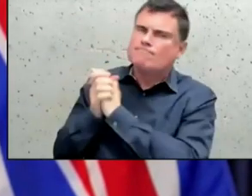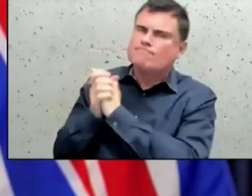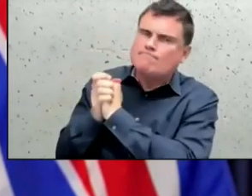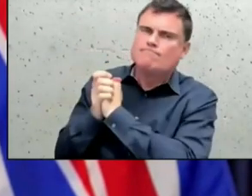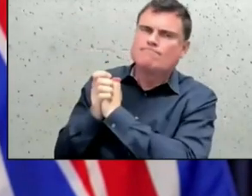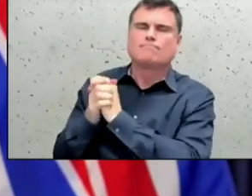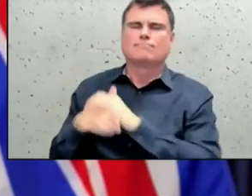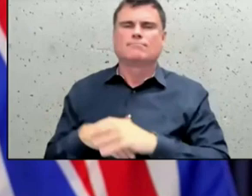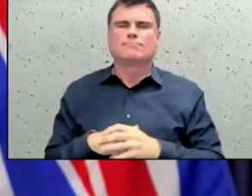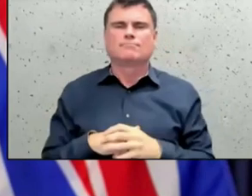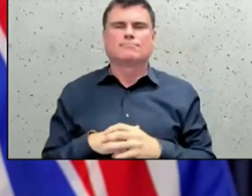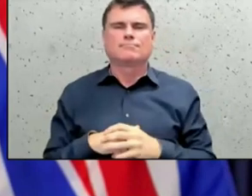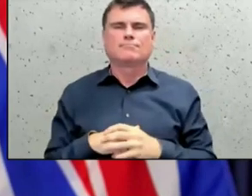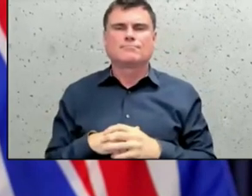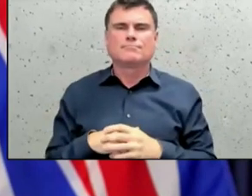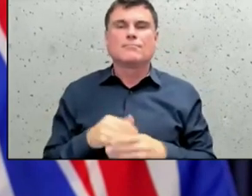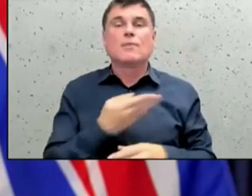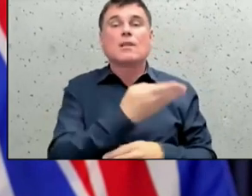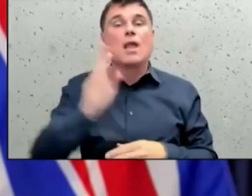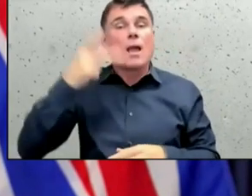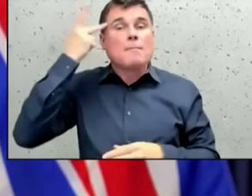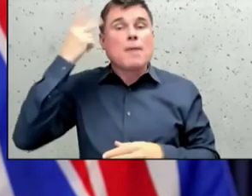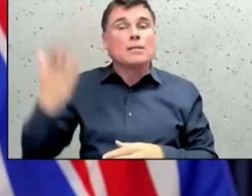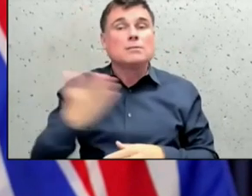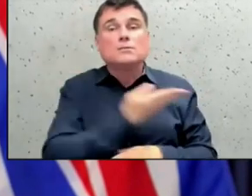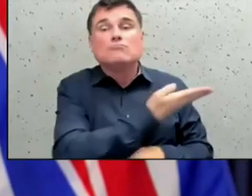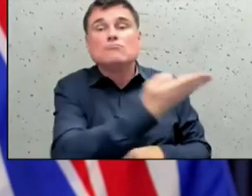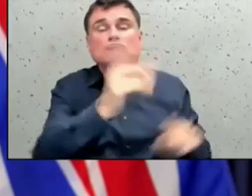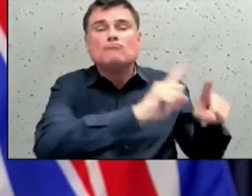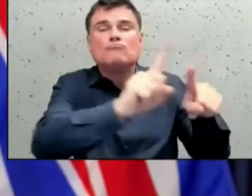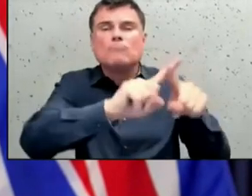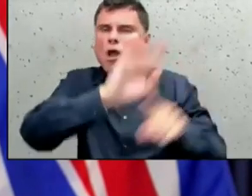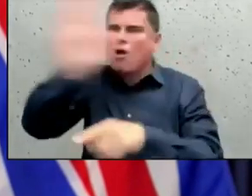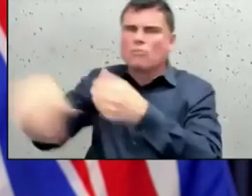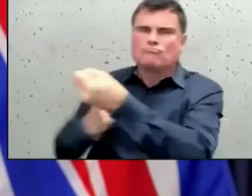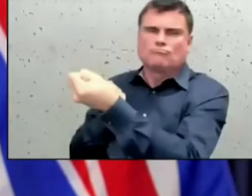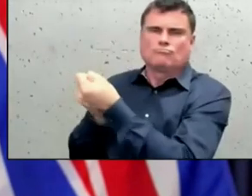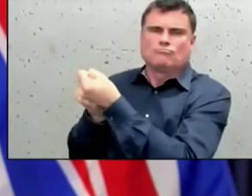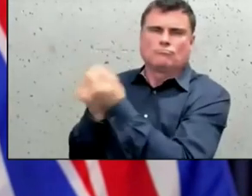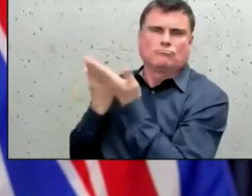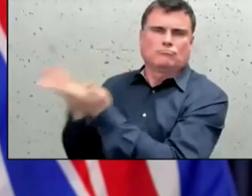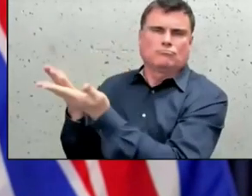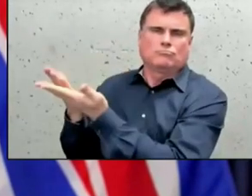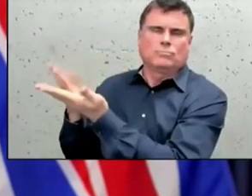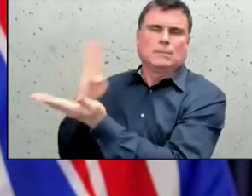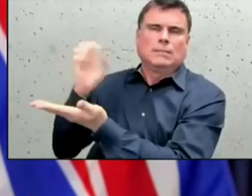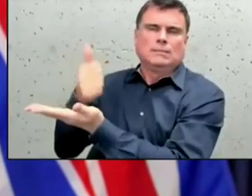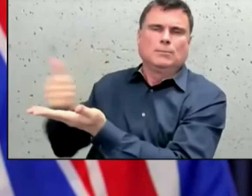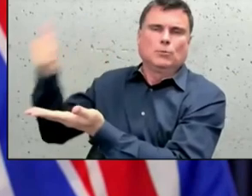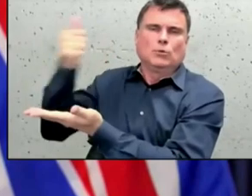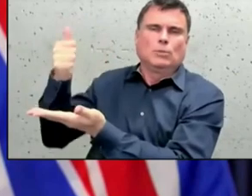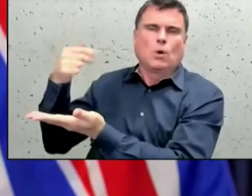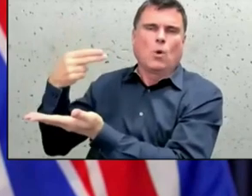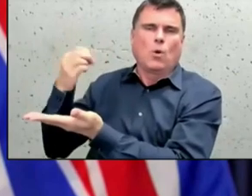across the political spectrum and people of BC. And I think Premier Horgan has, particular, talked to me about